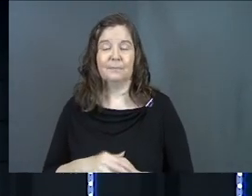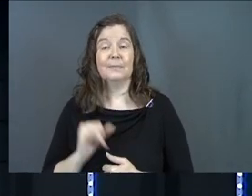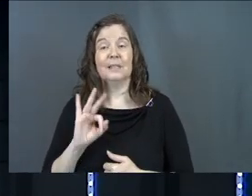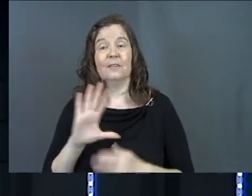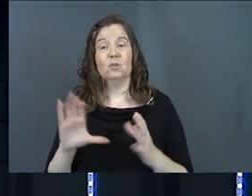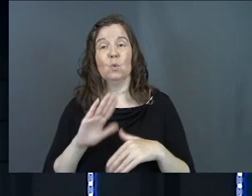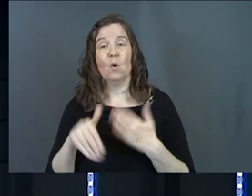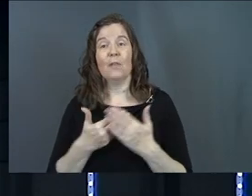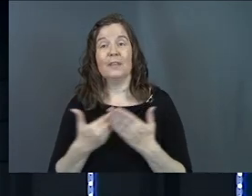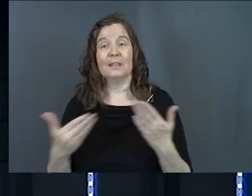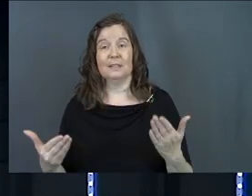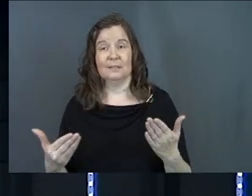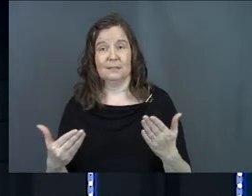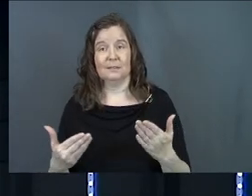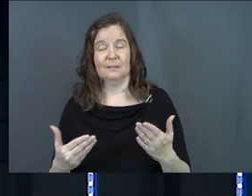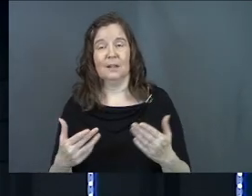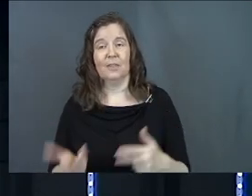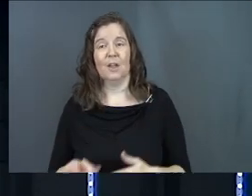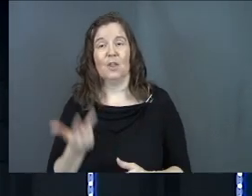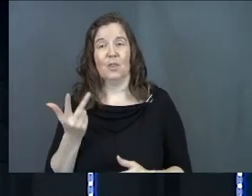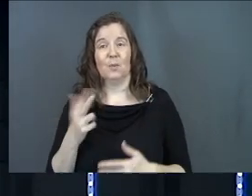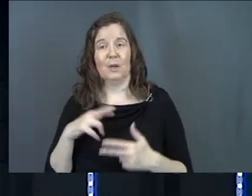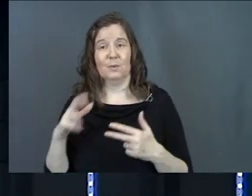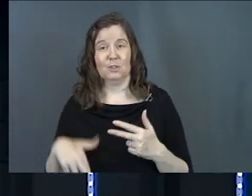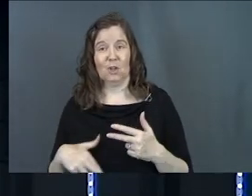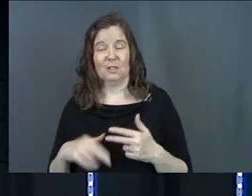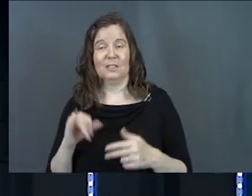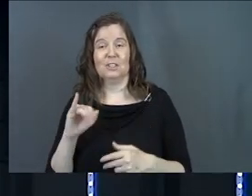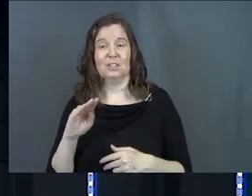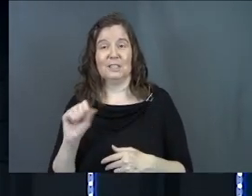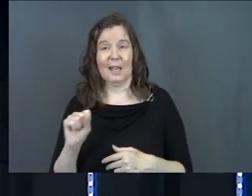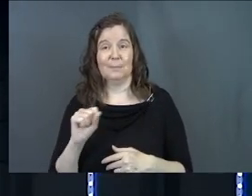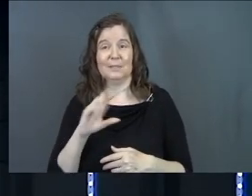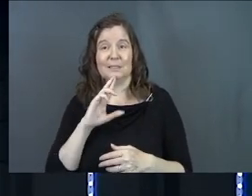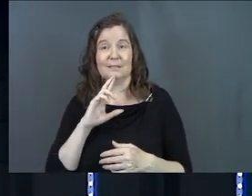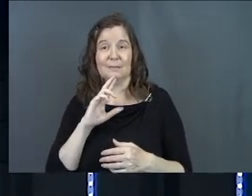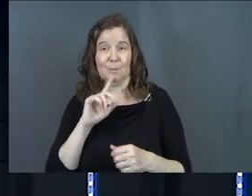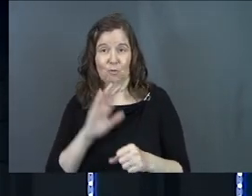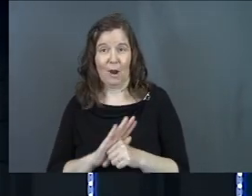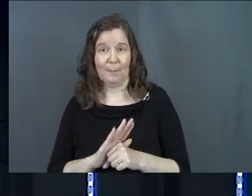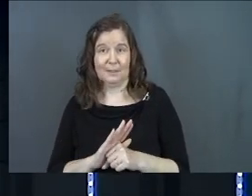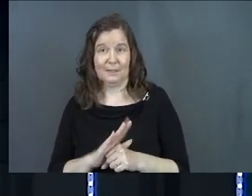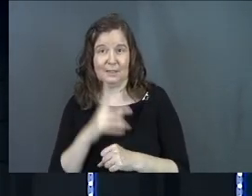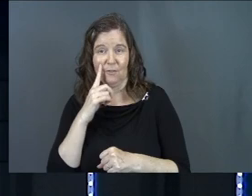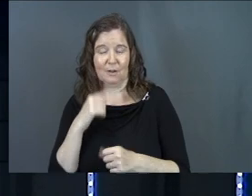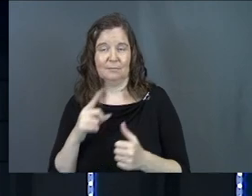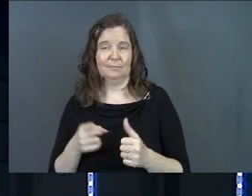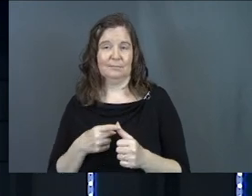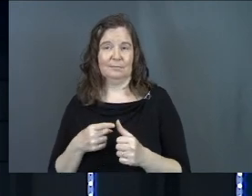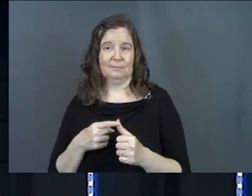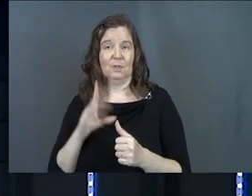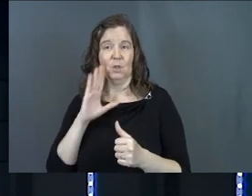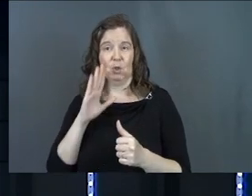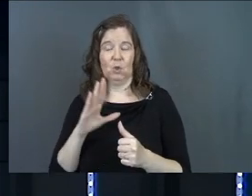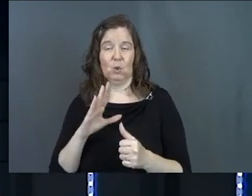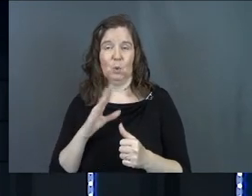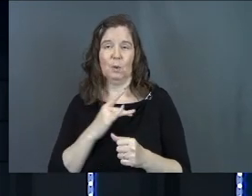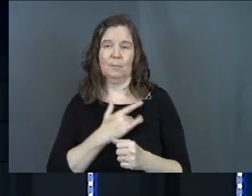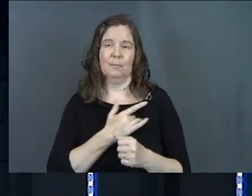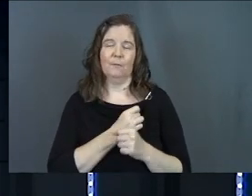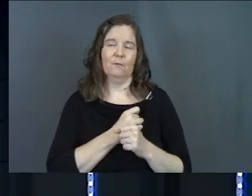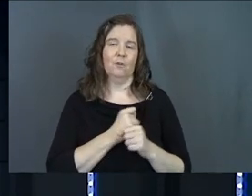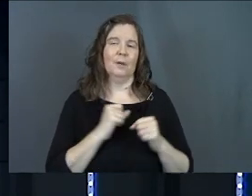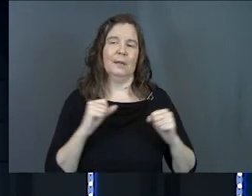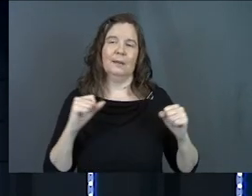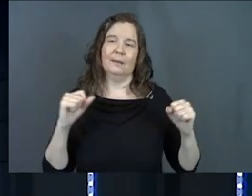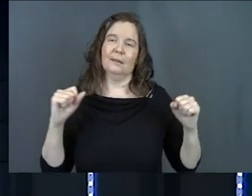if you do all these things, there's three results James promises to us. Number one, you'll be set free.